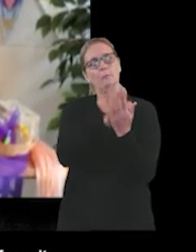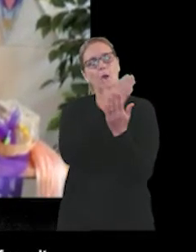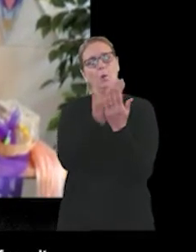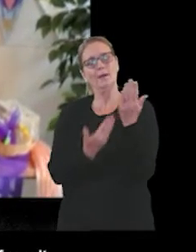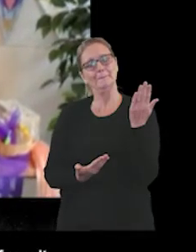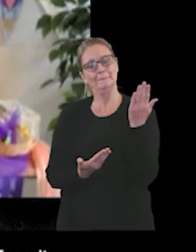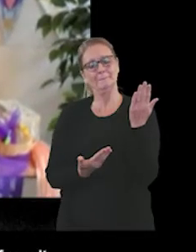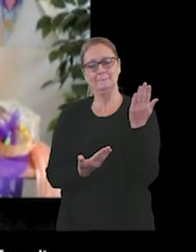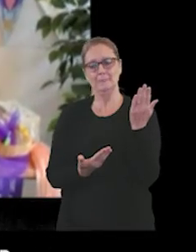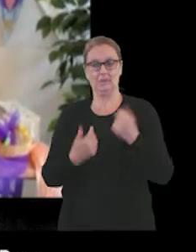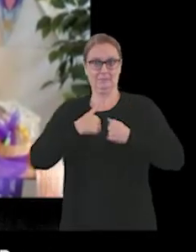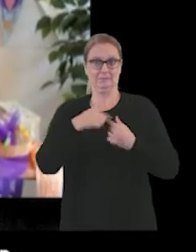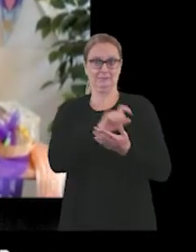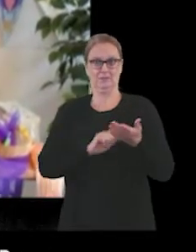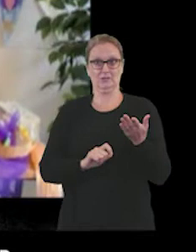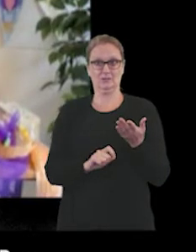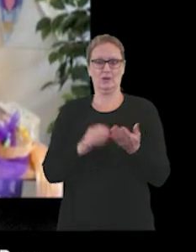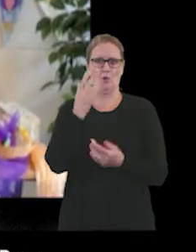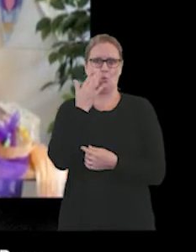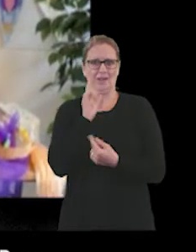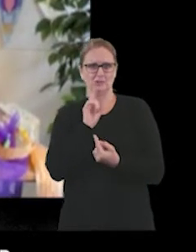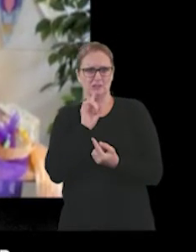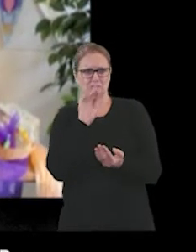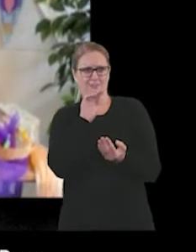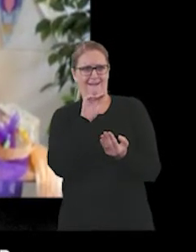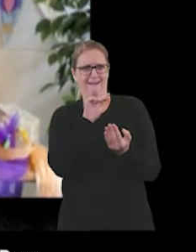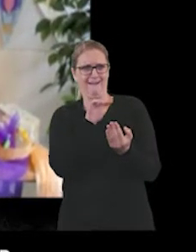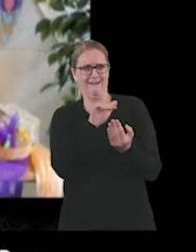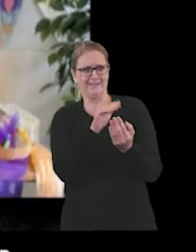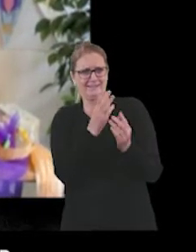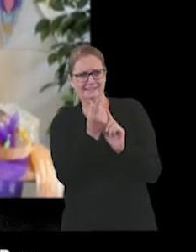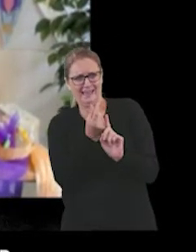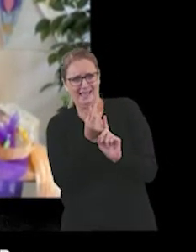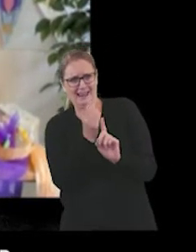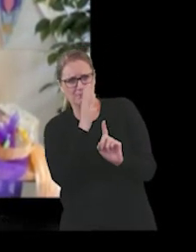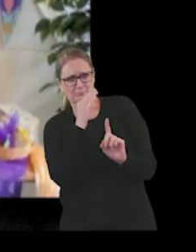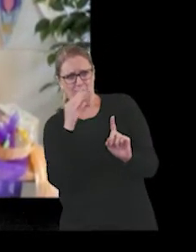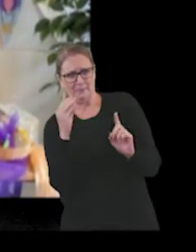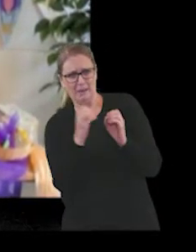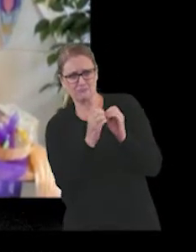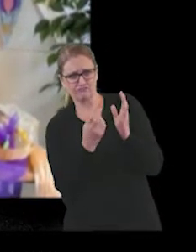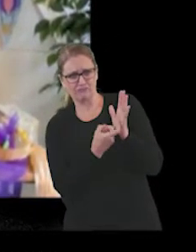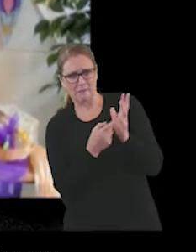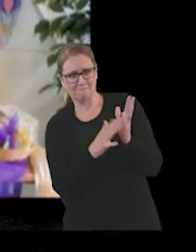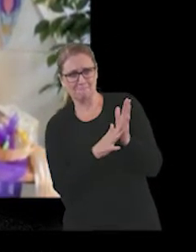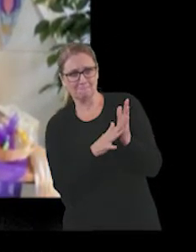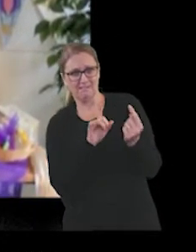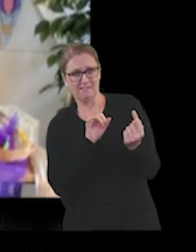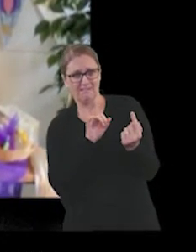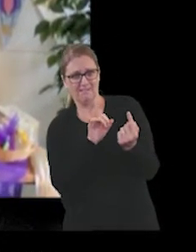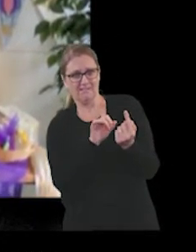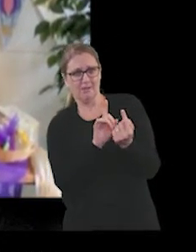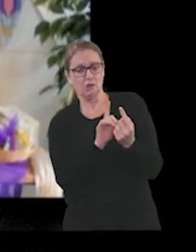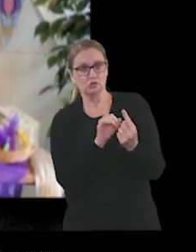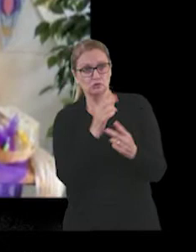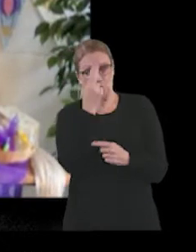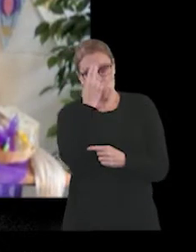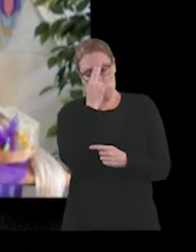poem from it and this is by me. When she got closer to Brum, when she got closer to Brum, she began to call herself